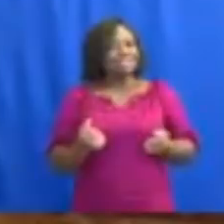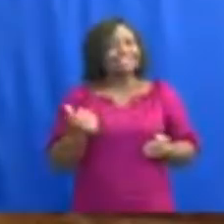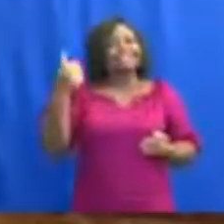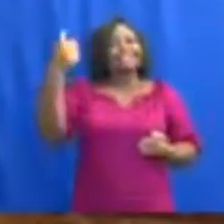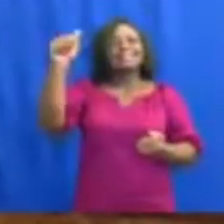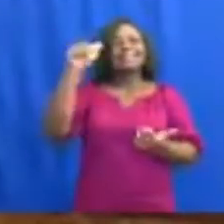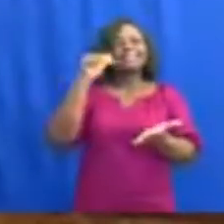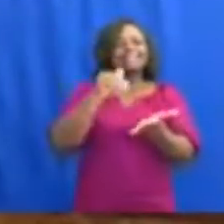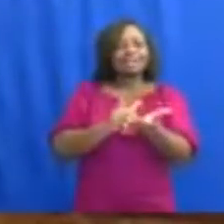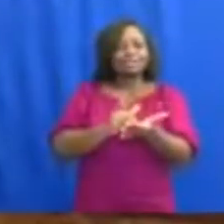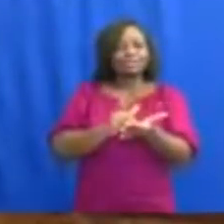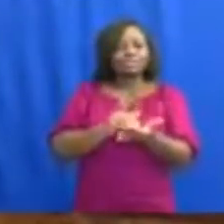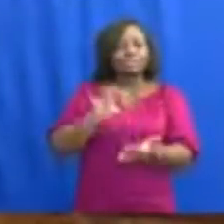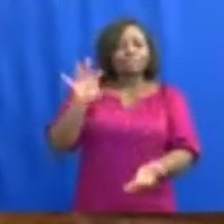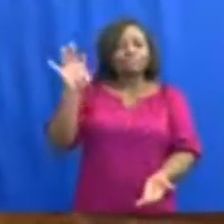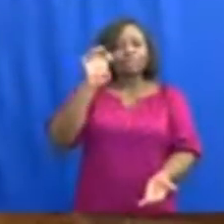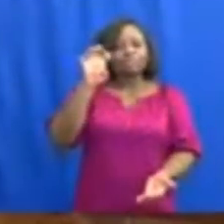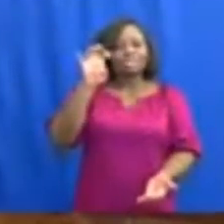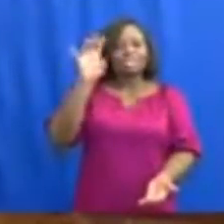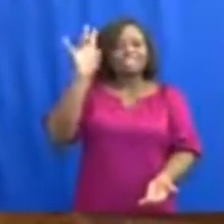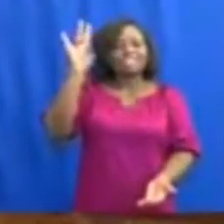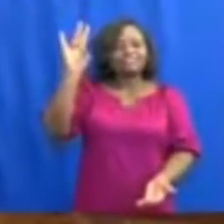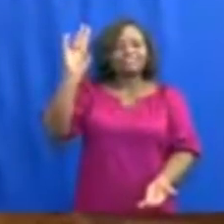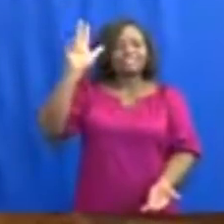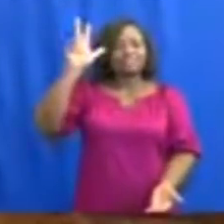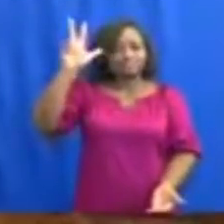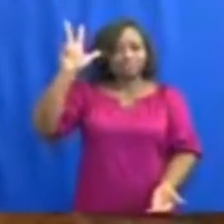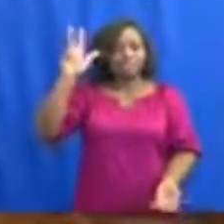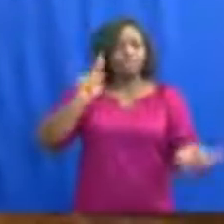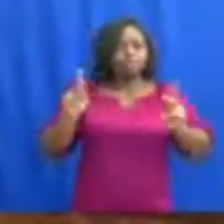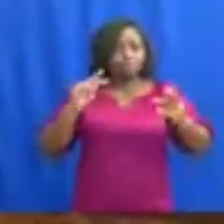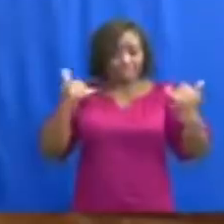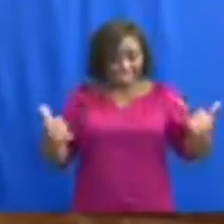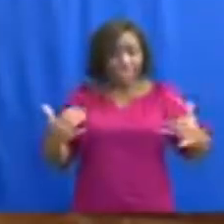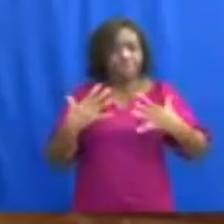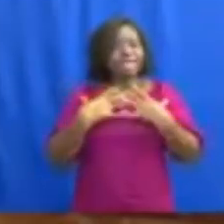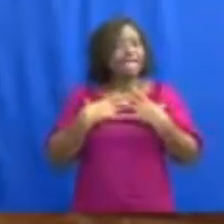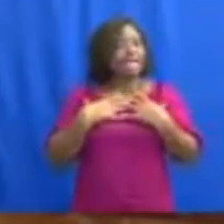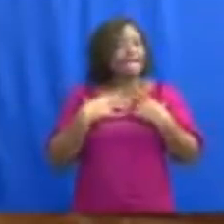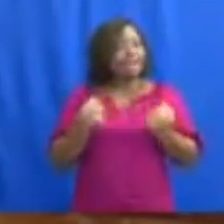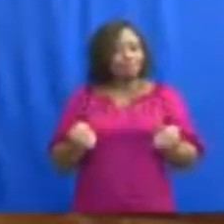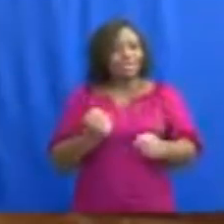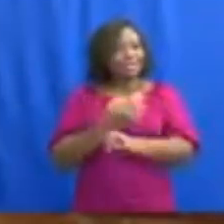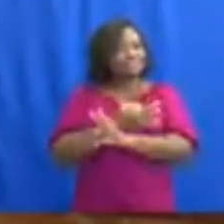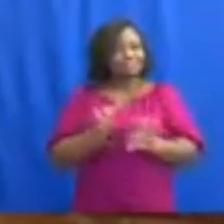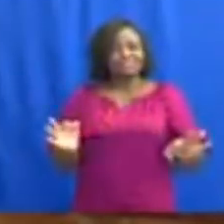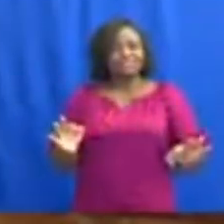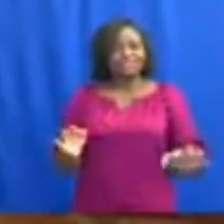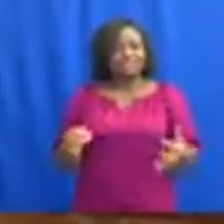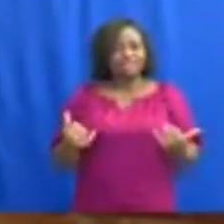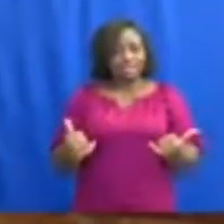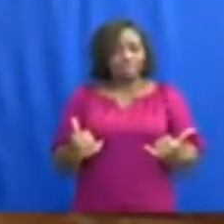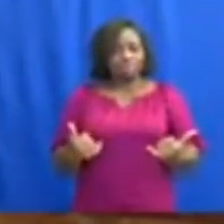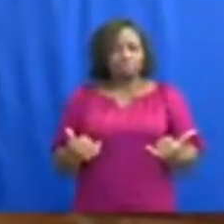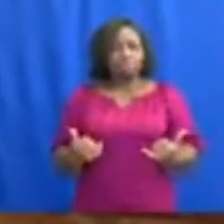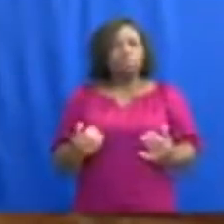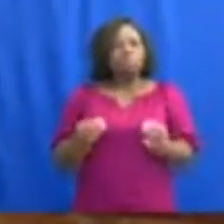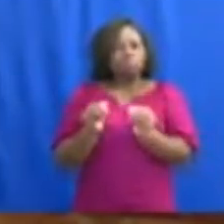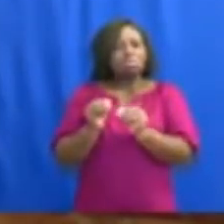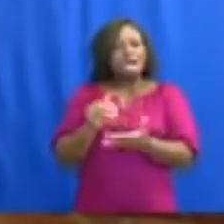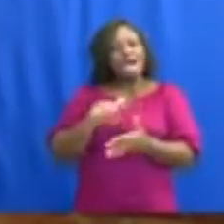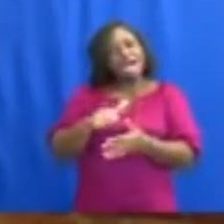,473. The number of active cases is that's 3